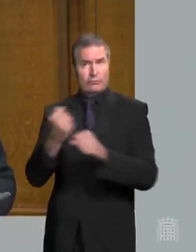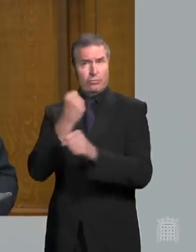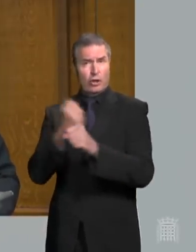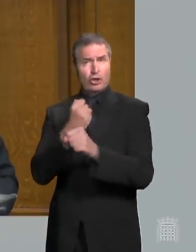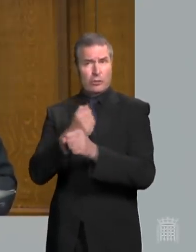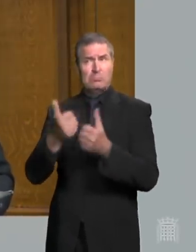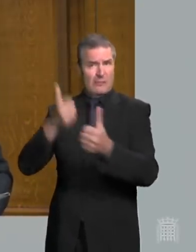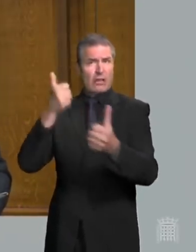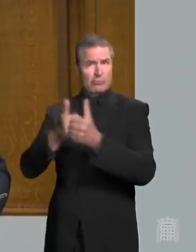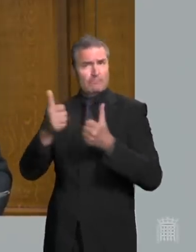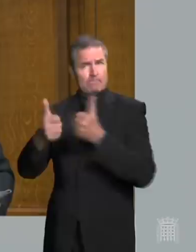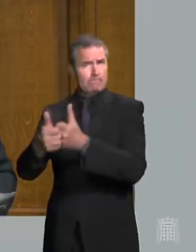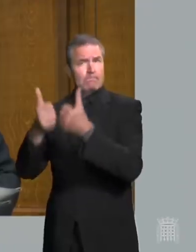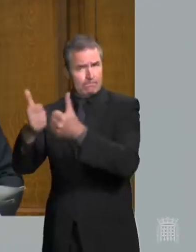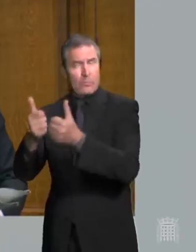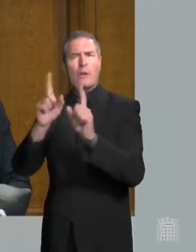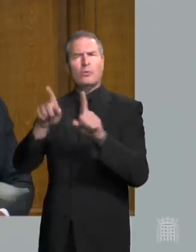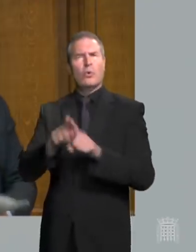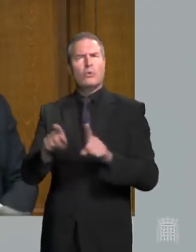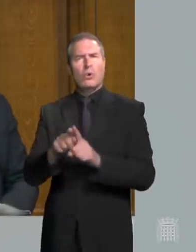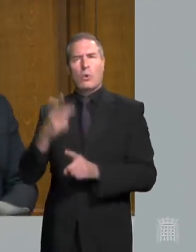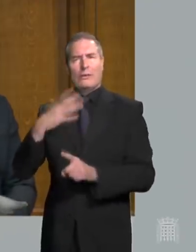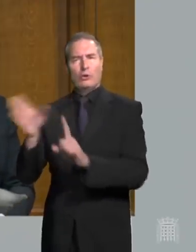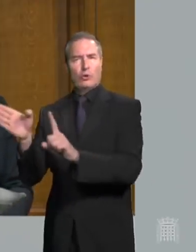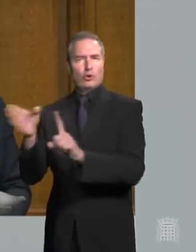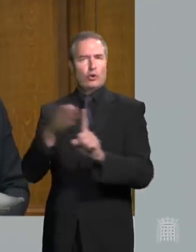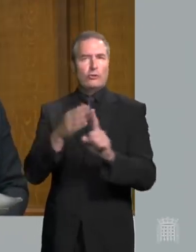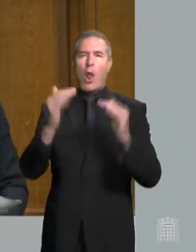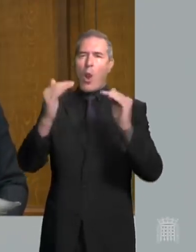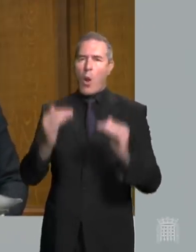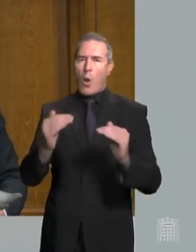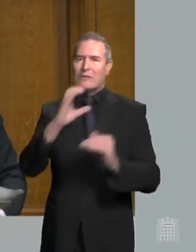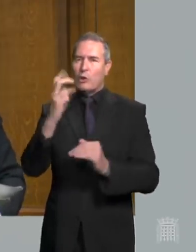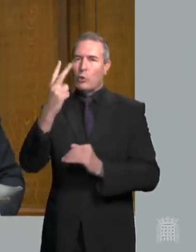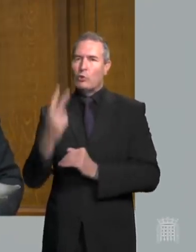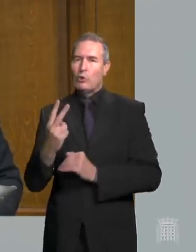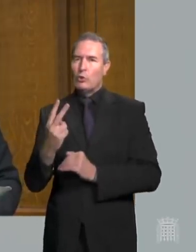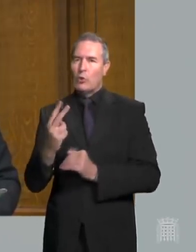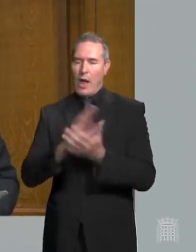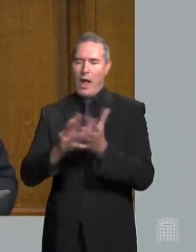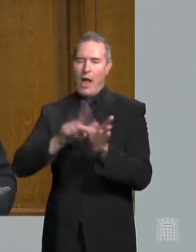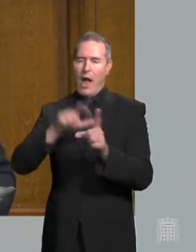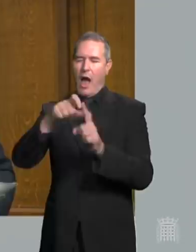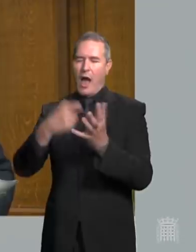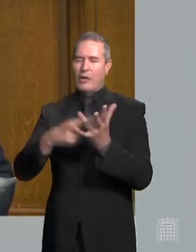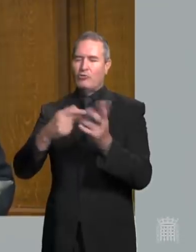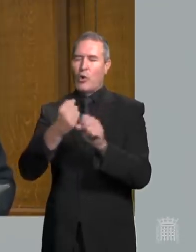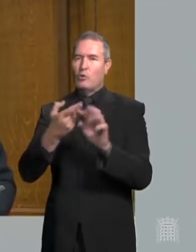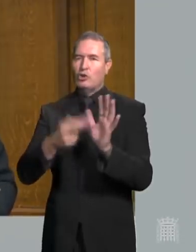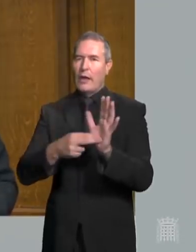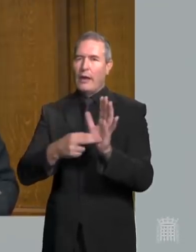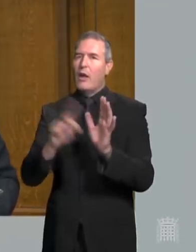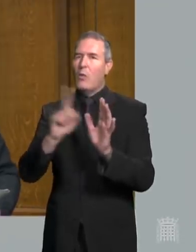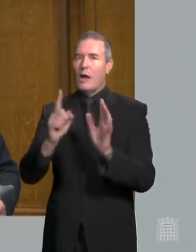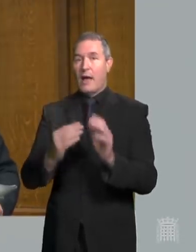West, there's a great opportunity to shift towards low-carbon hydrogen by providing support for projects such as High